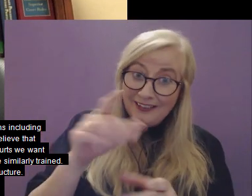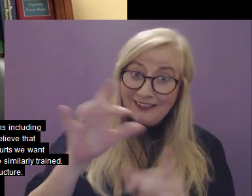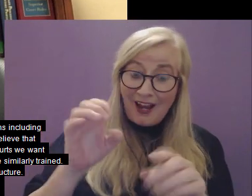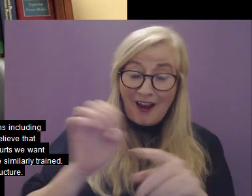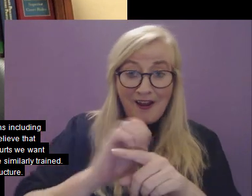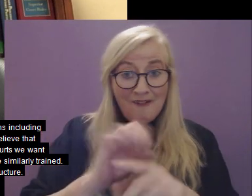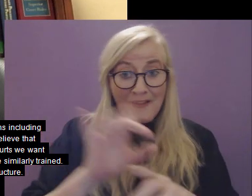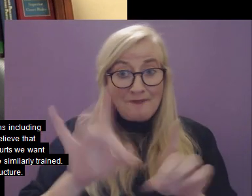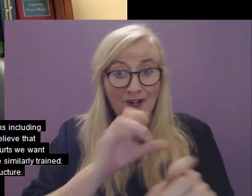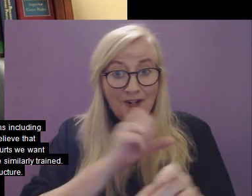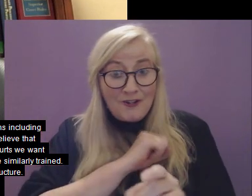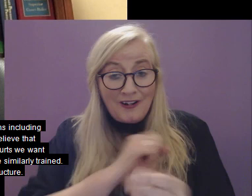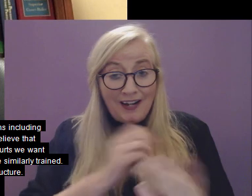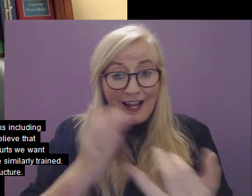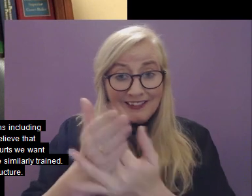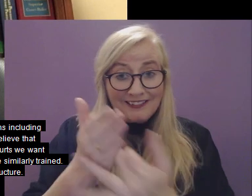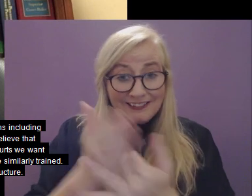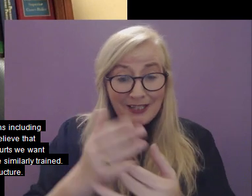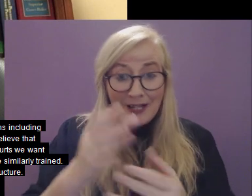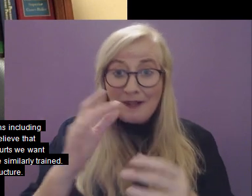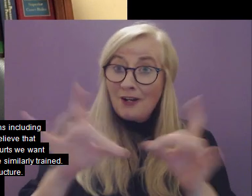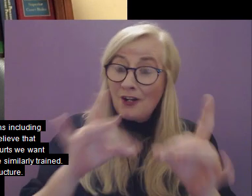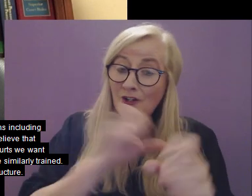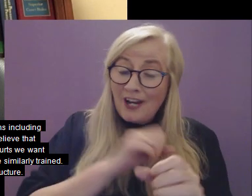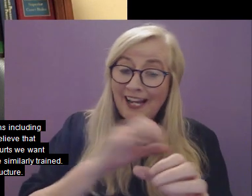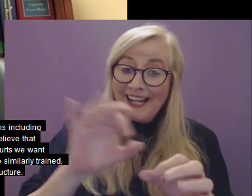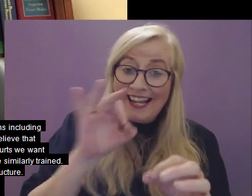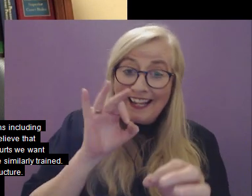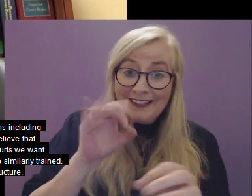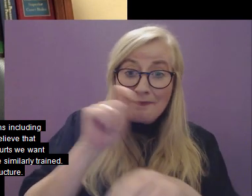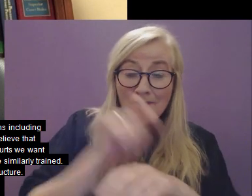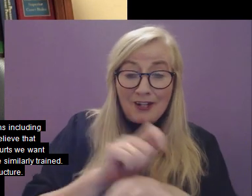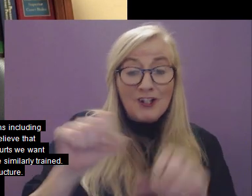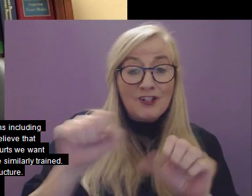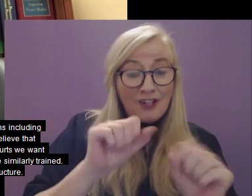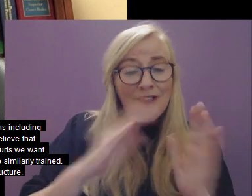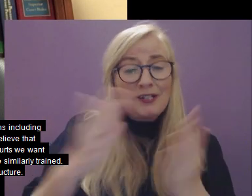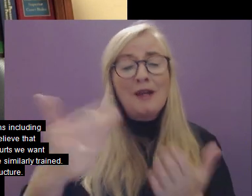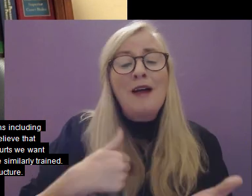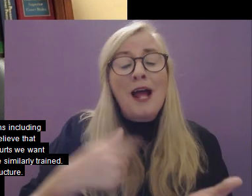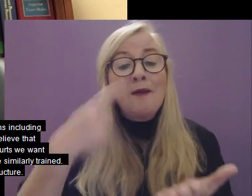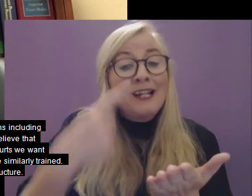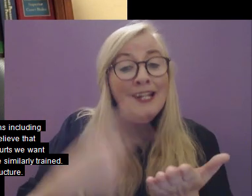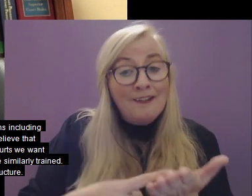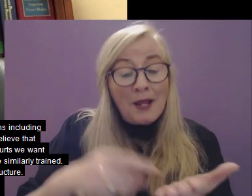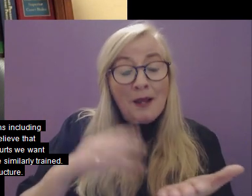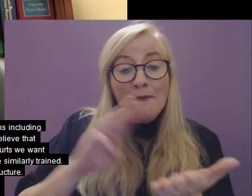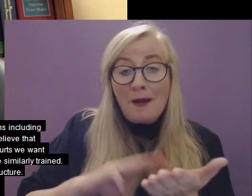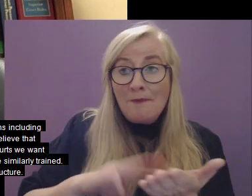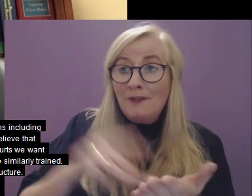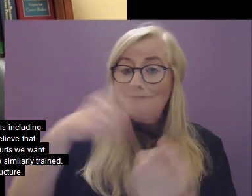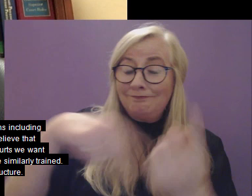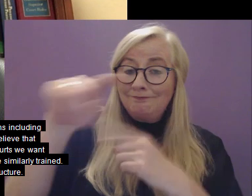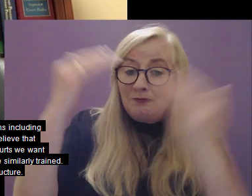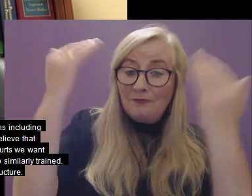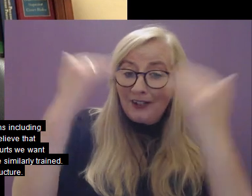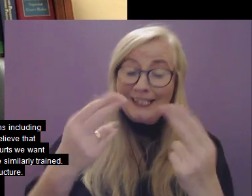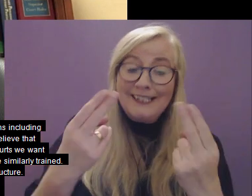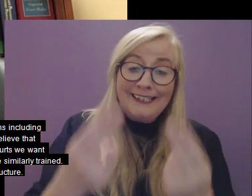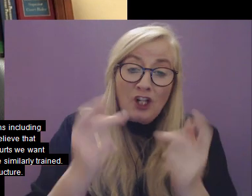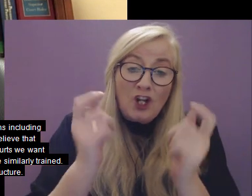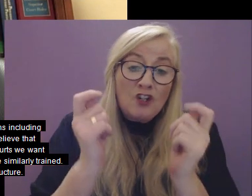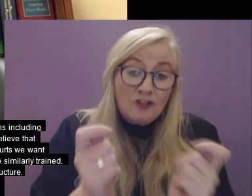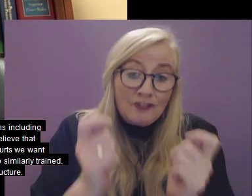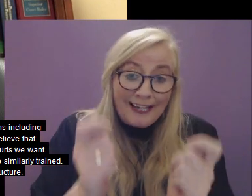ensure we provide those with disabilities get the best service we can deliver. However, I believe that the members of the judiciary need to be trained